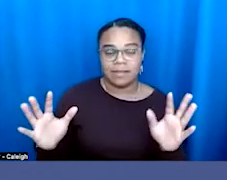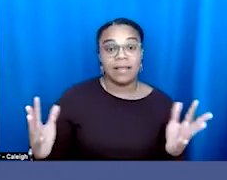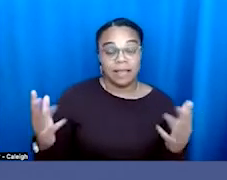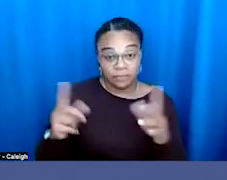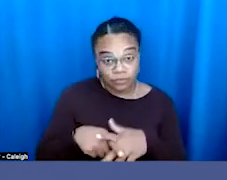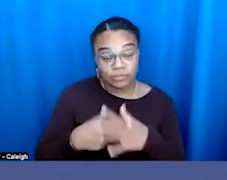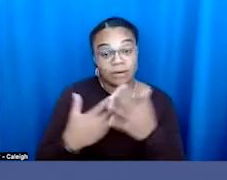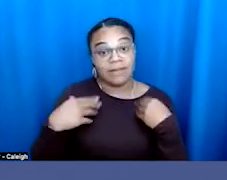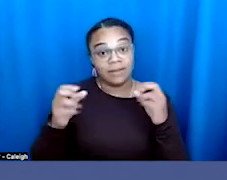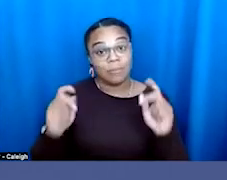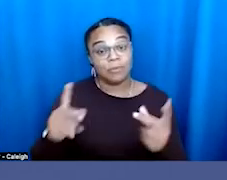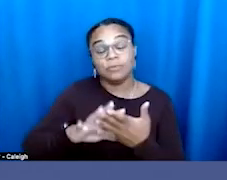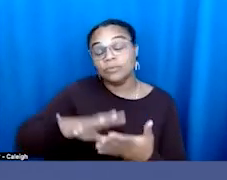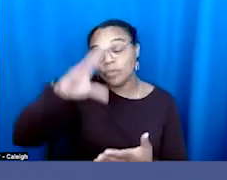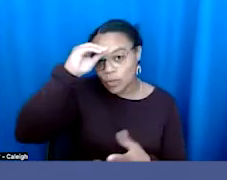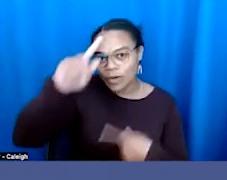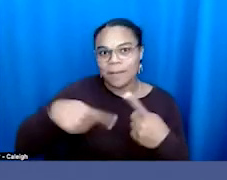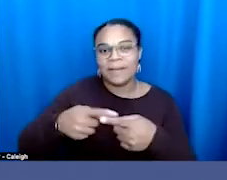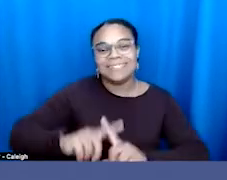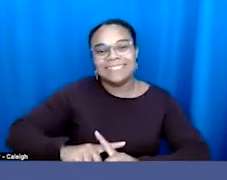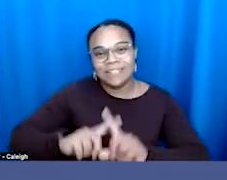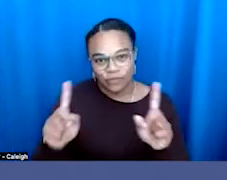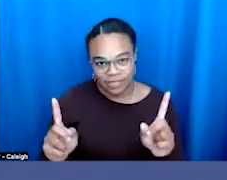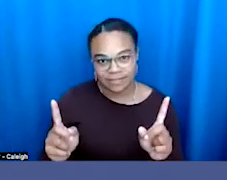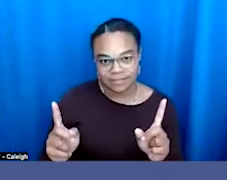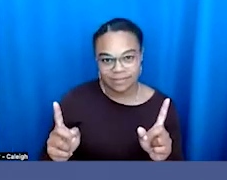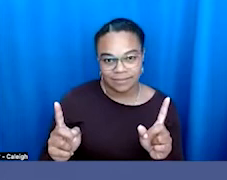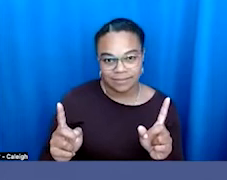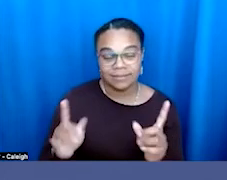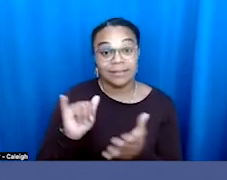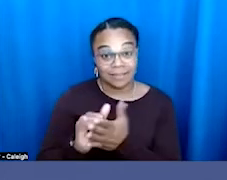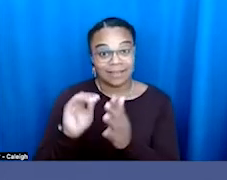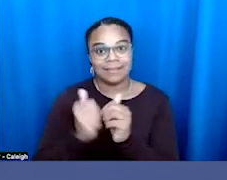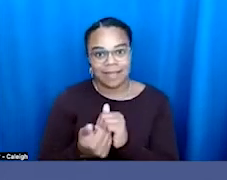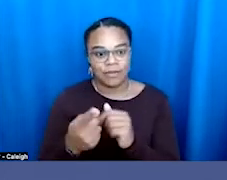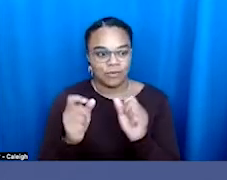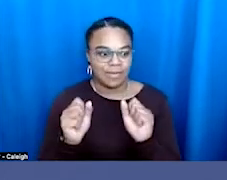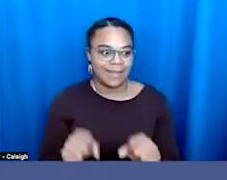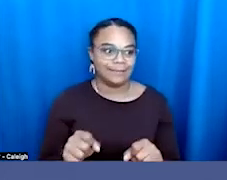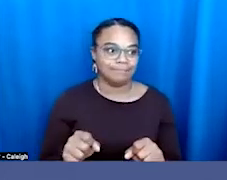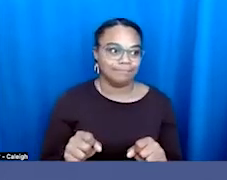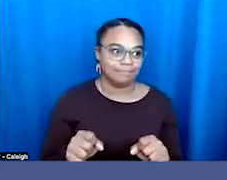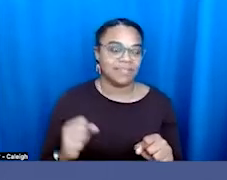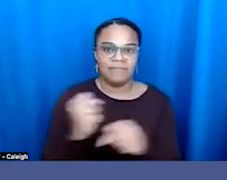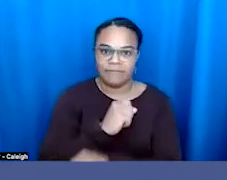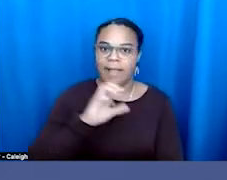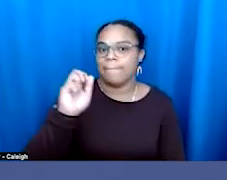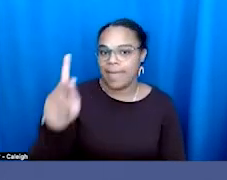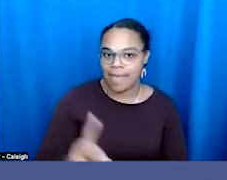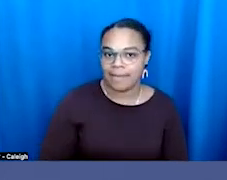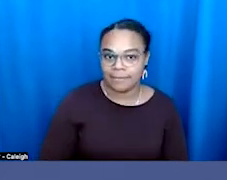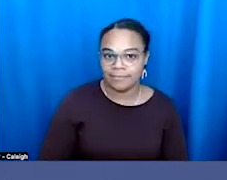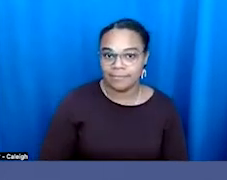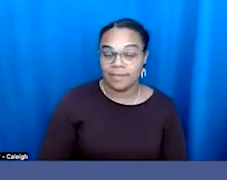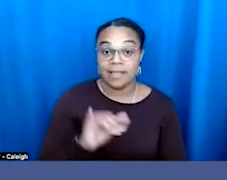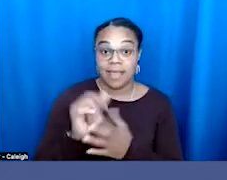to learn about difference in the spaces that you're part of. Those are ways that you can fight back in this moment when we